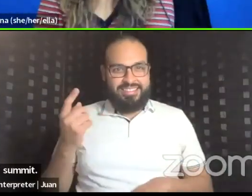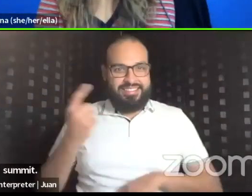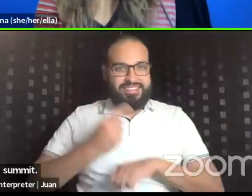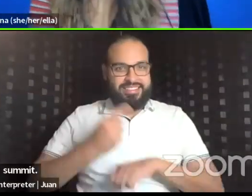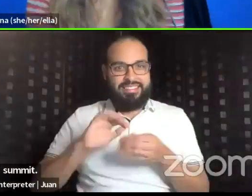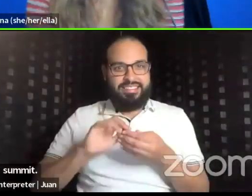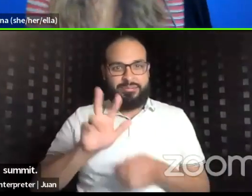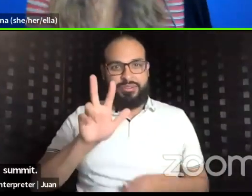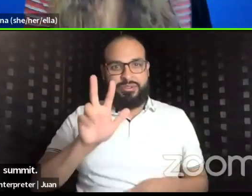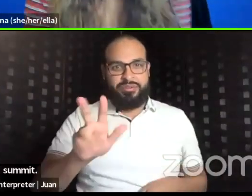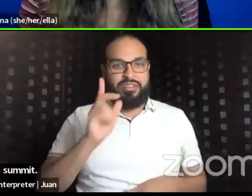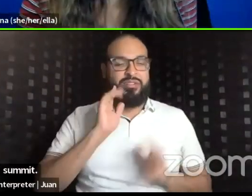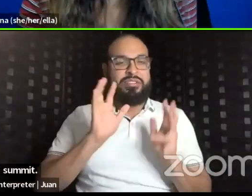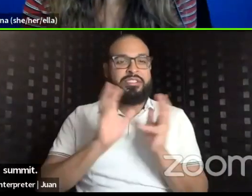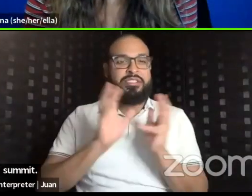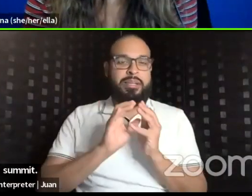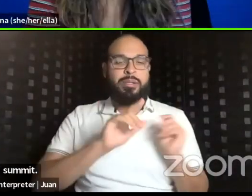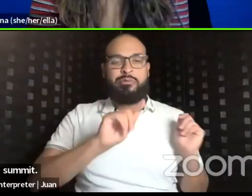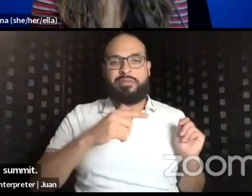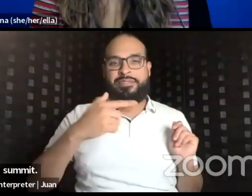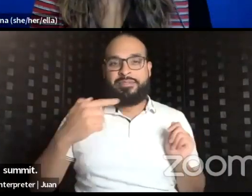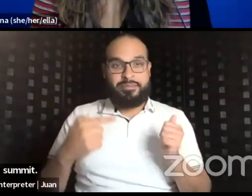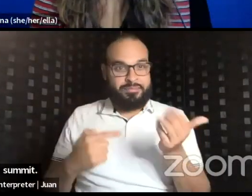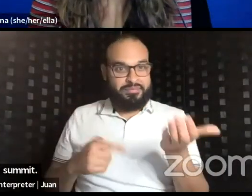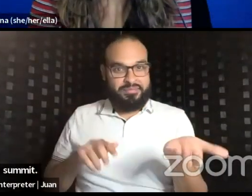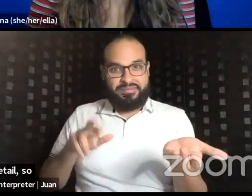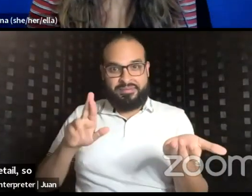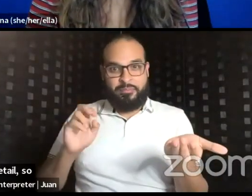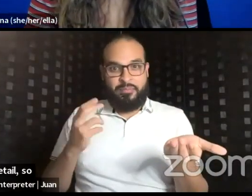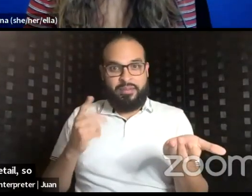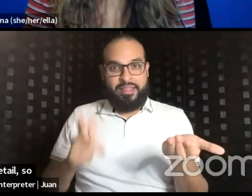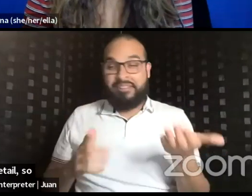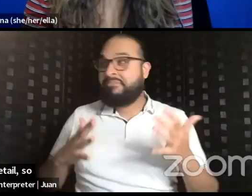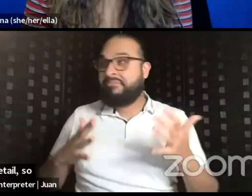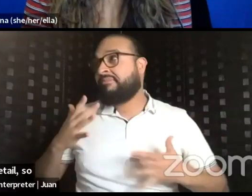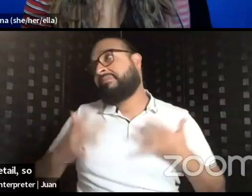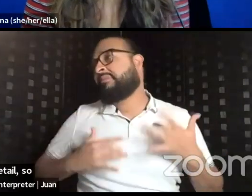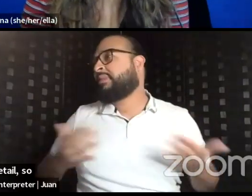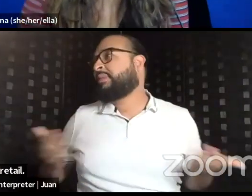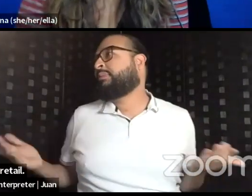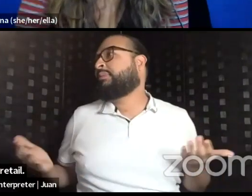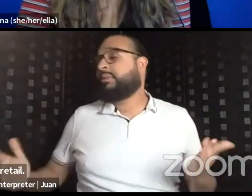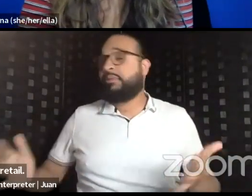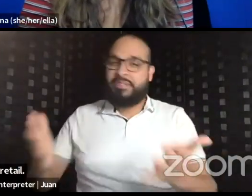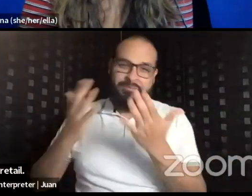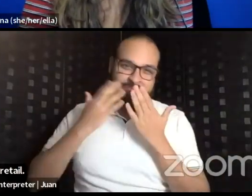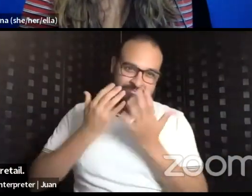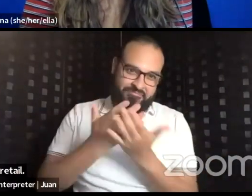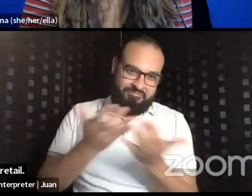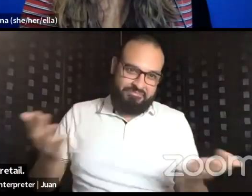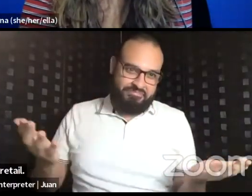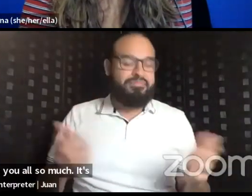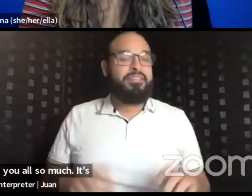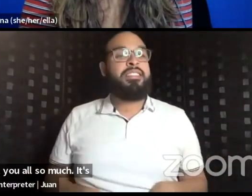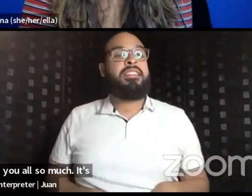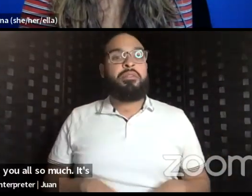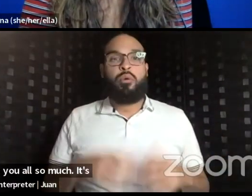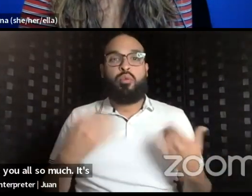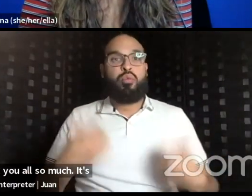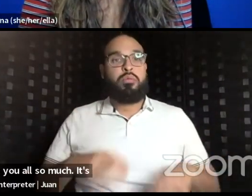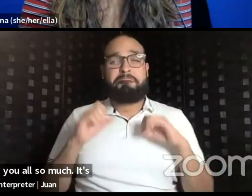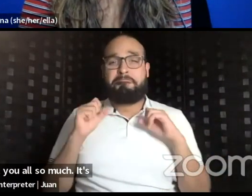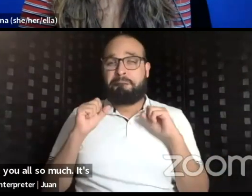2021. Go ahead, Rachel. I'm so happy to be here. Thank you all so much. It's been an incredible